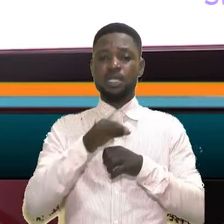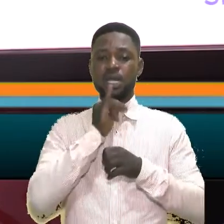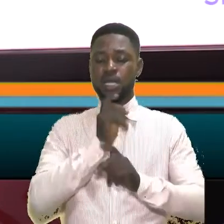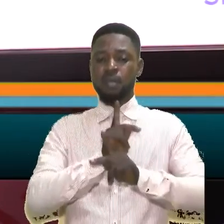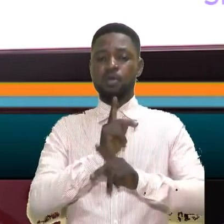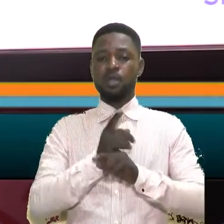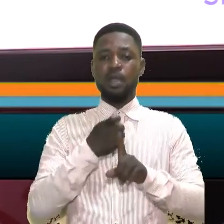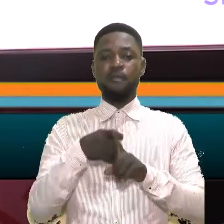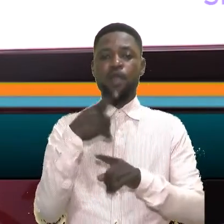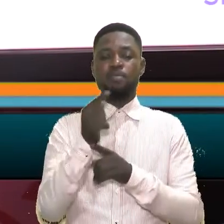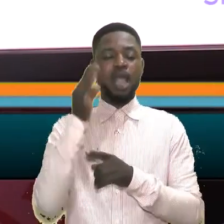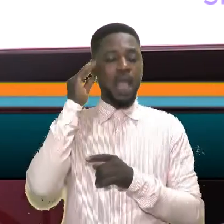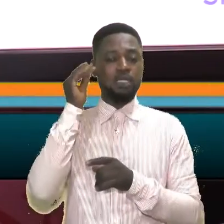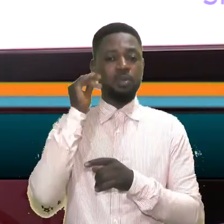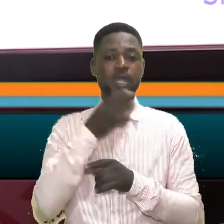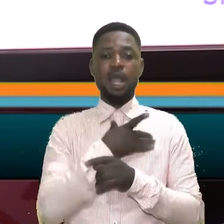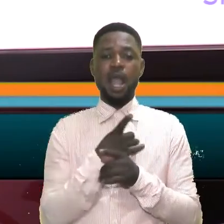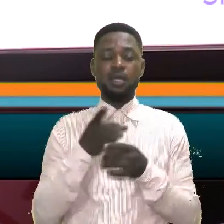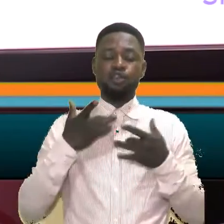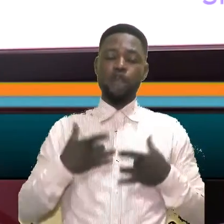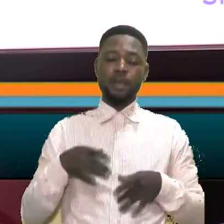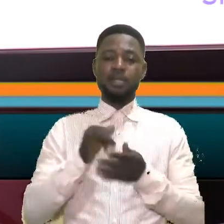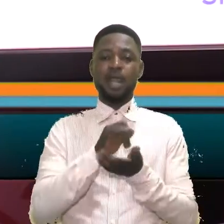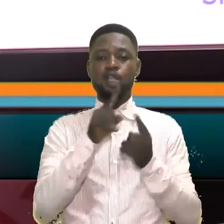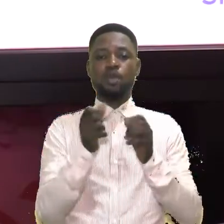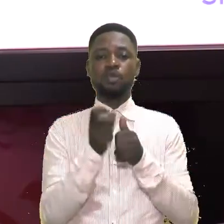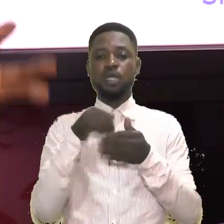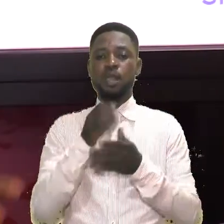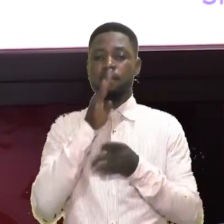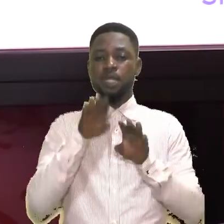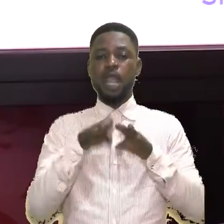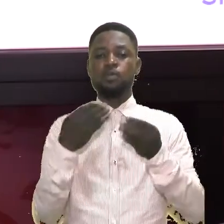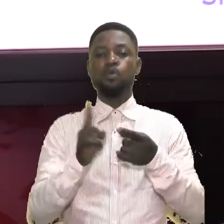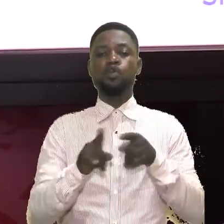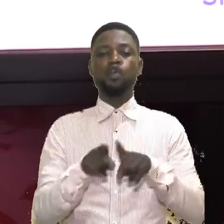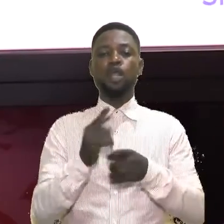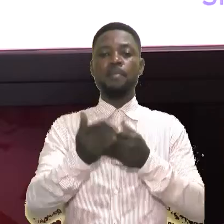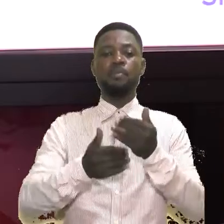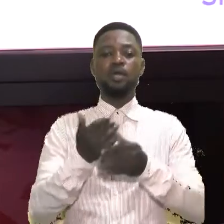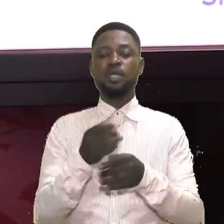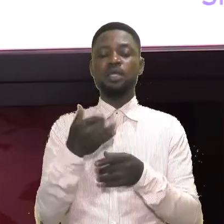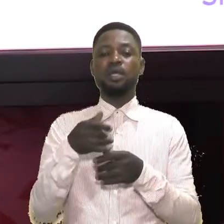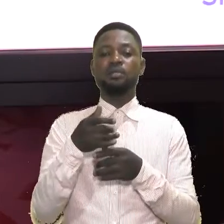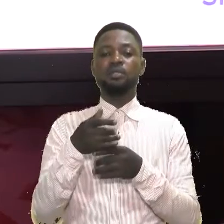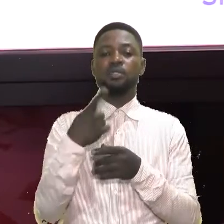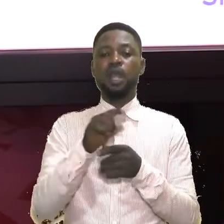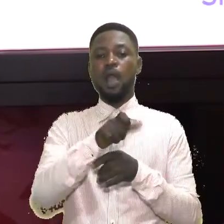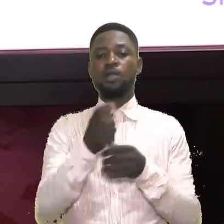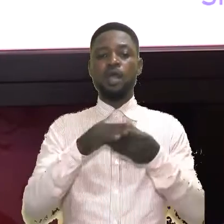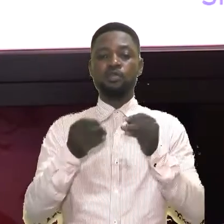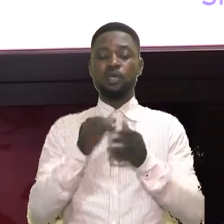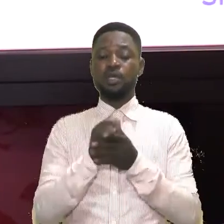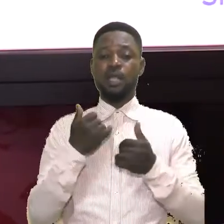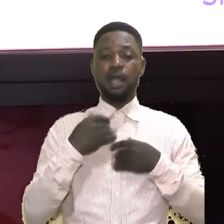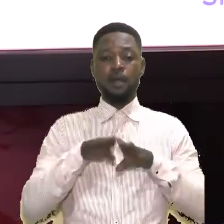even the child is protected from, you know, the experience and the trauma that comes with being exposed to such processes. The Alexander